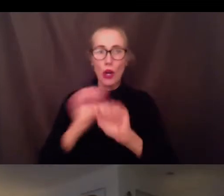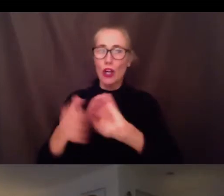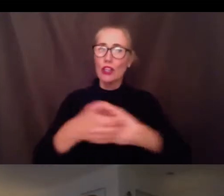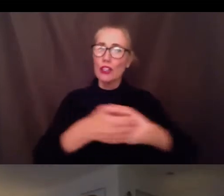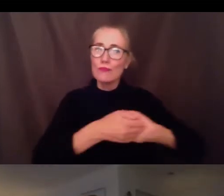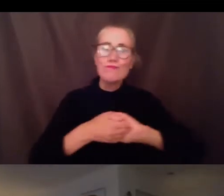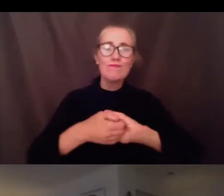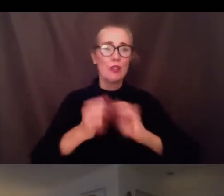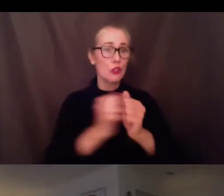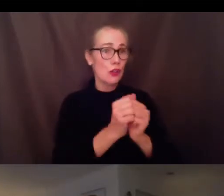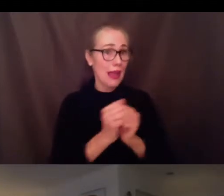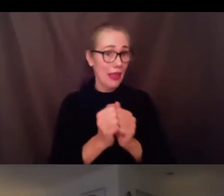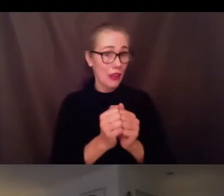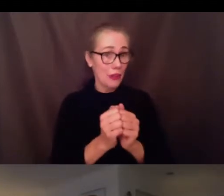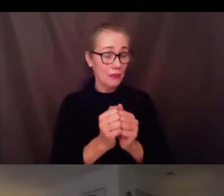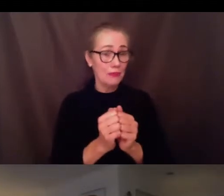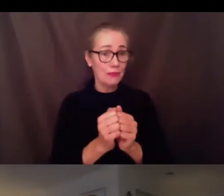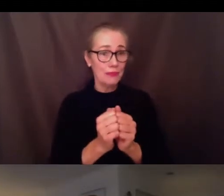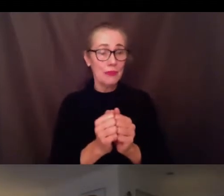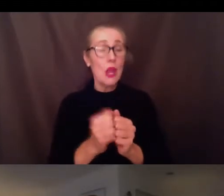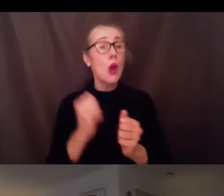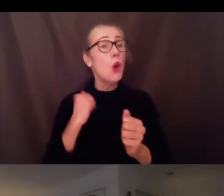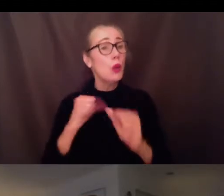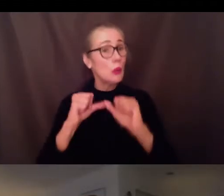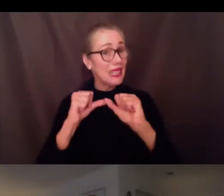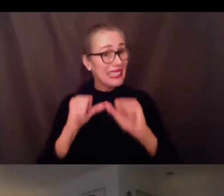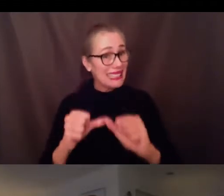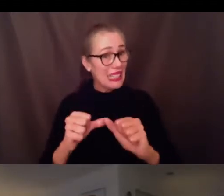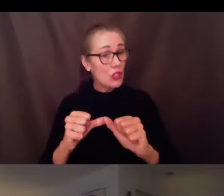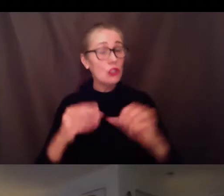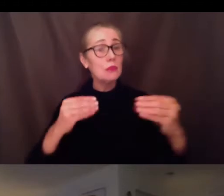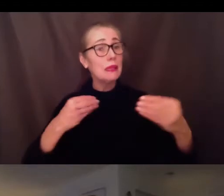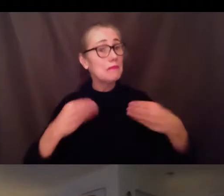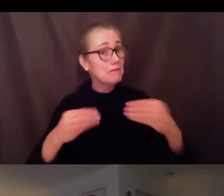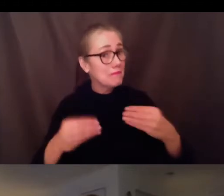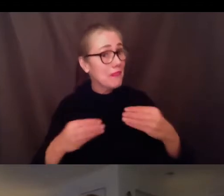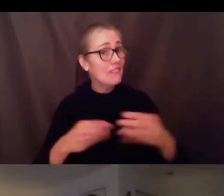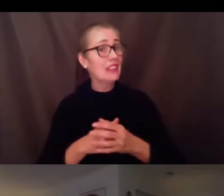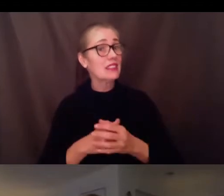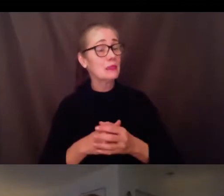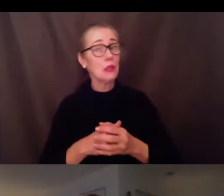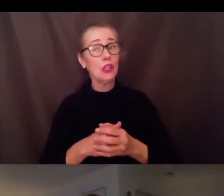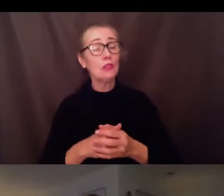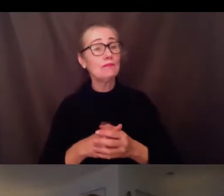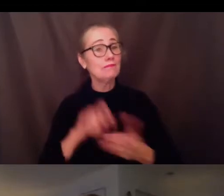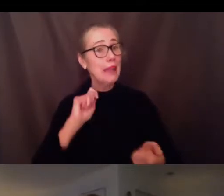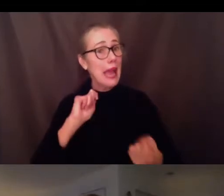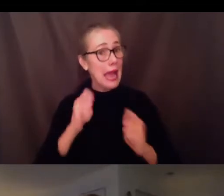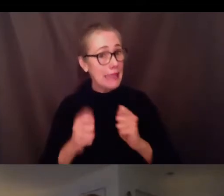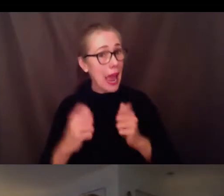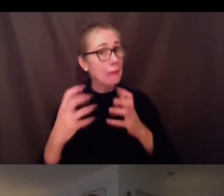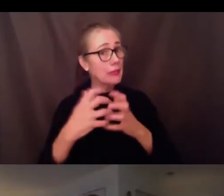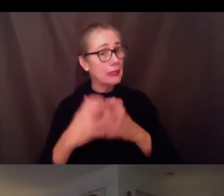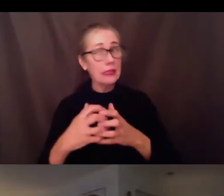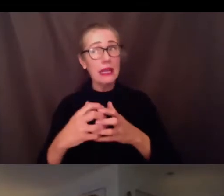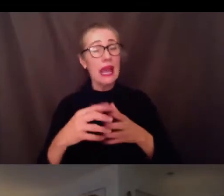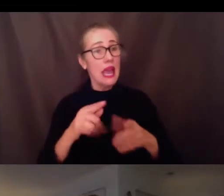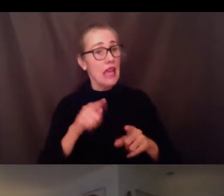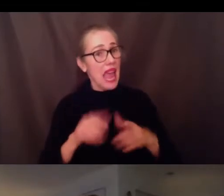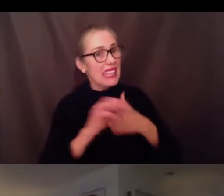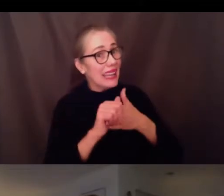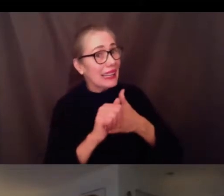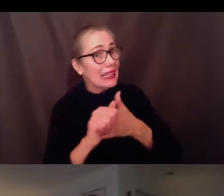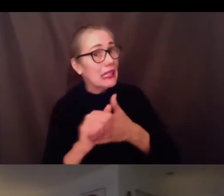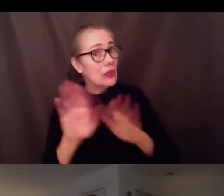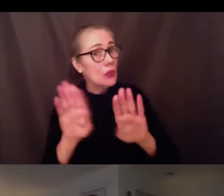This means that we will be continued we will continue to be agile adaptable and flexible while leading us forward toward reopening schools in a